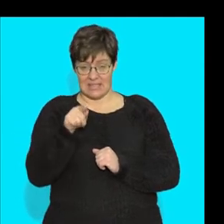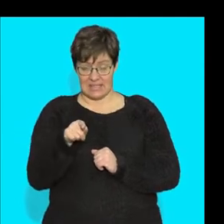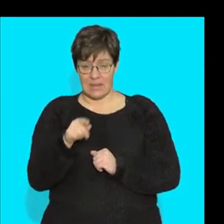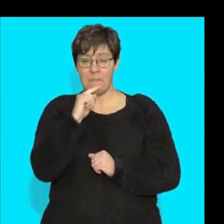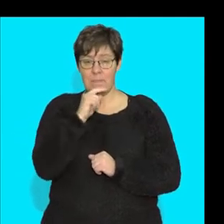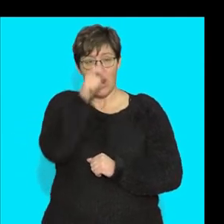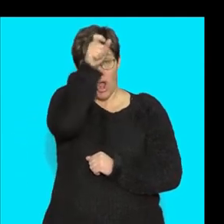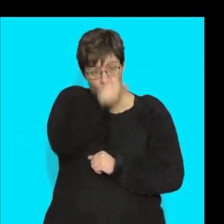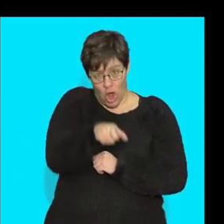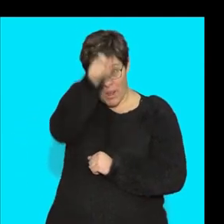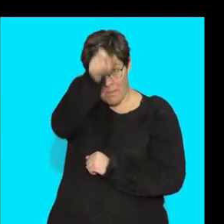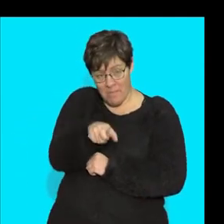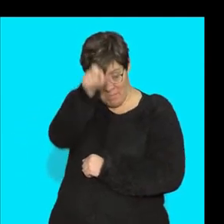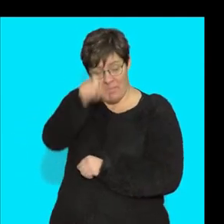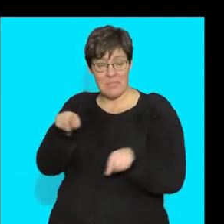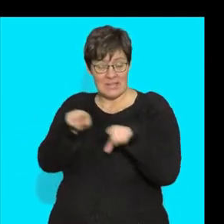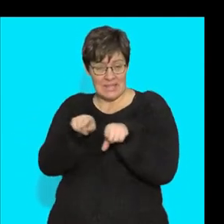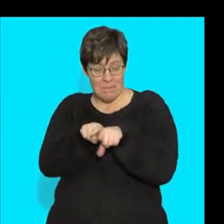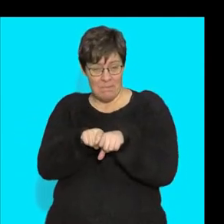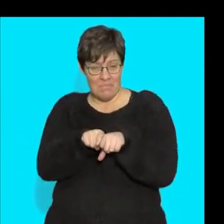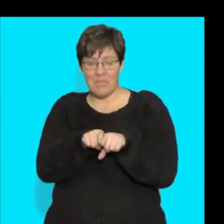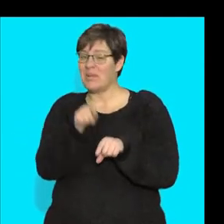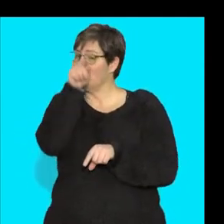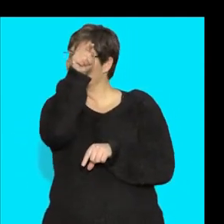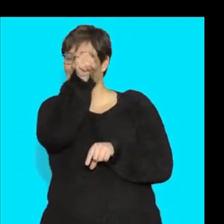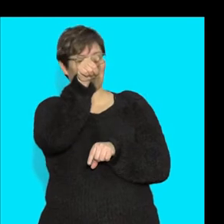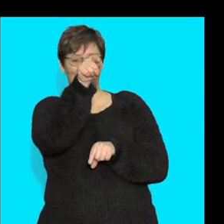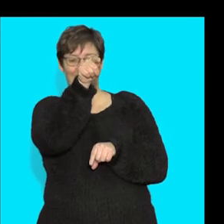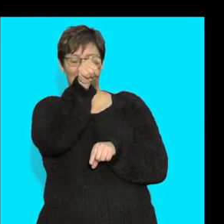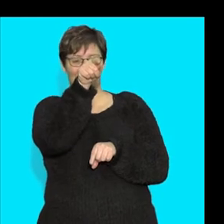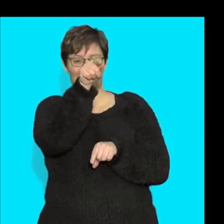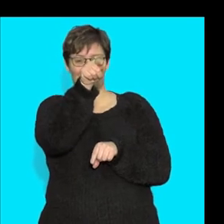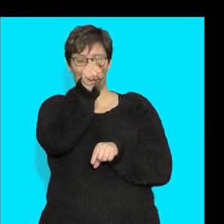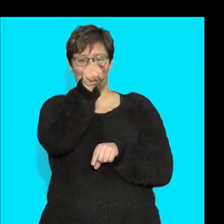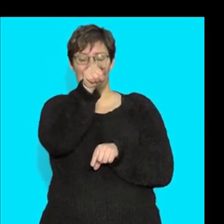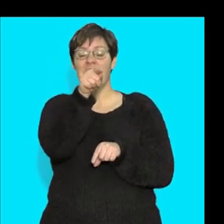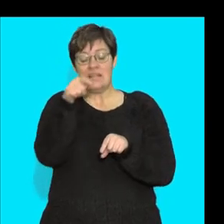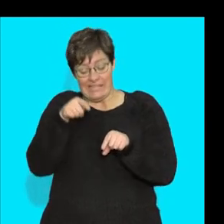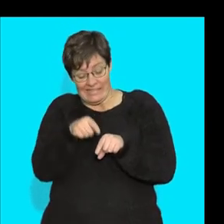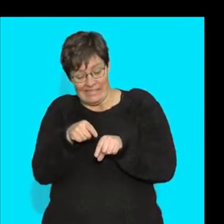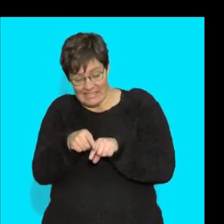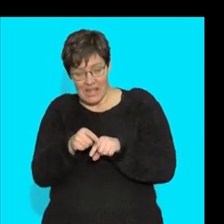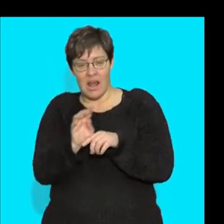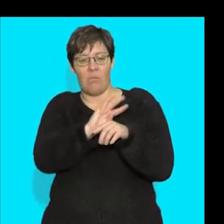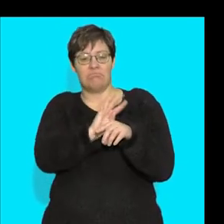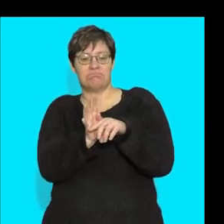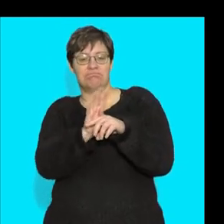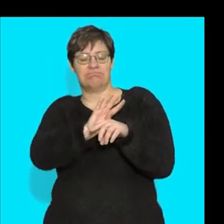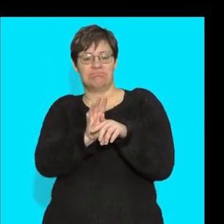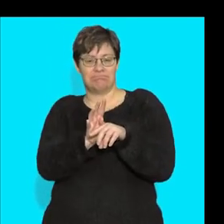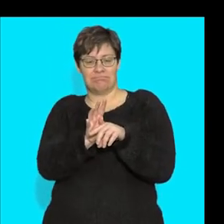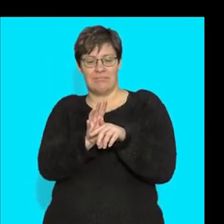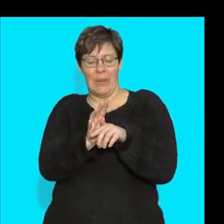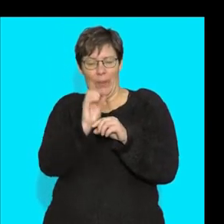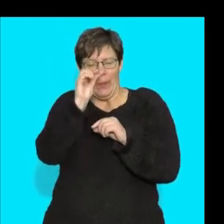are column-shaped cells. But unlike the ones we find in our digestive system, they have got